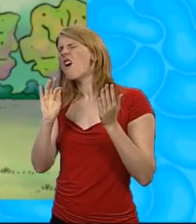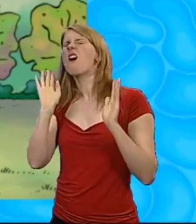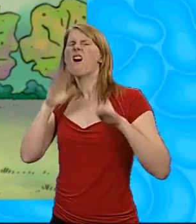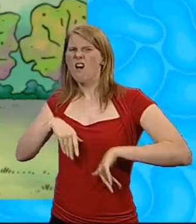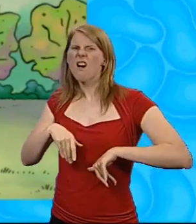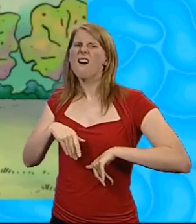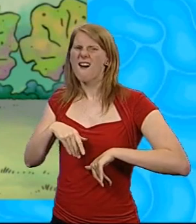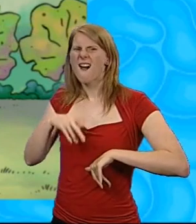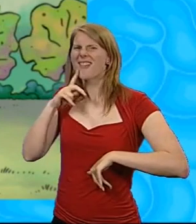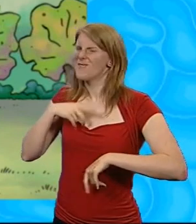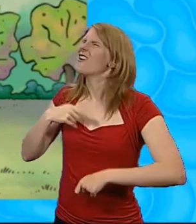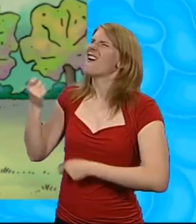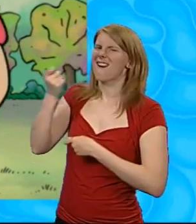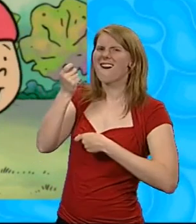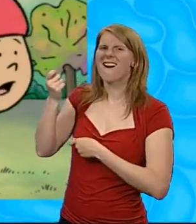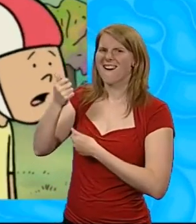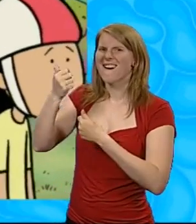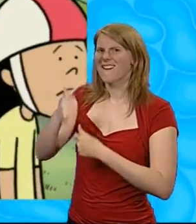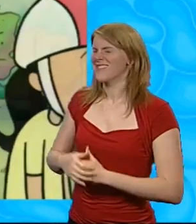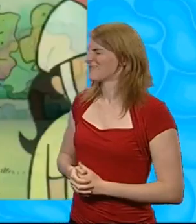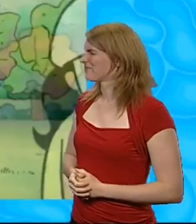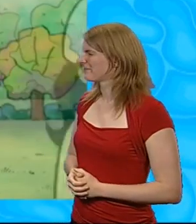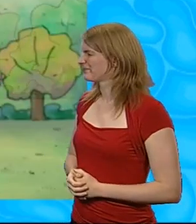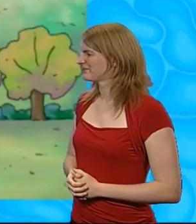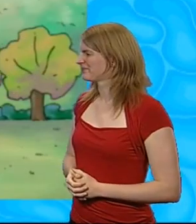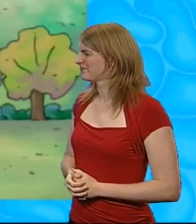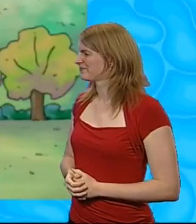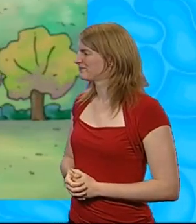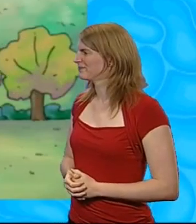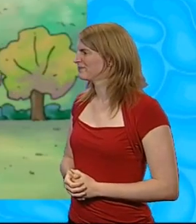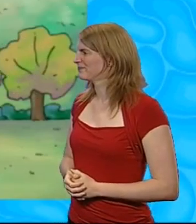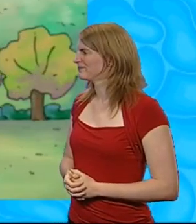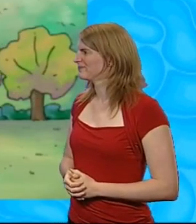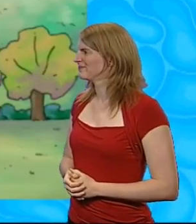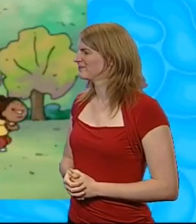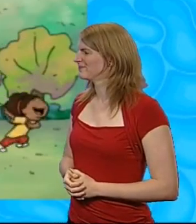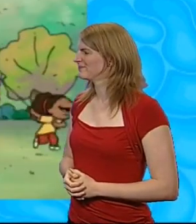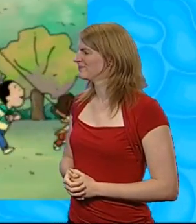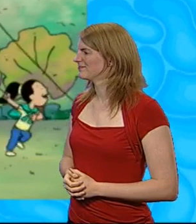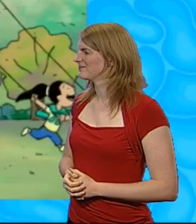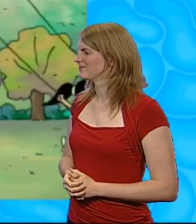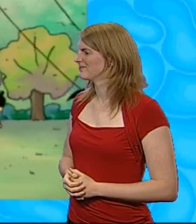I suppose we're going kite-playing. Whoa! Hooray!